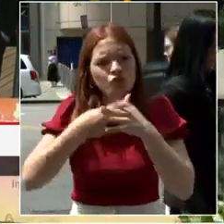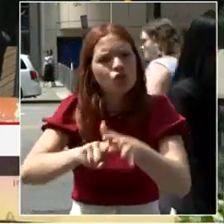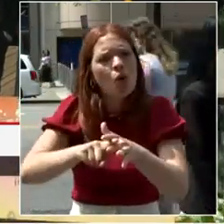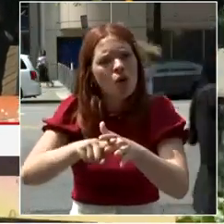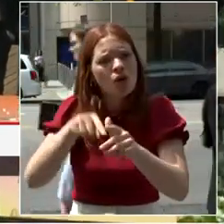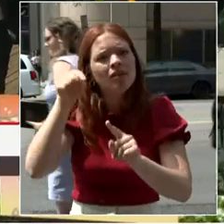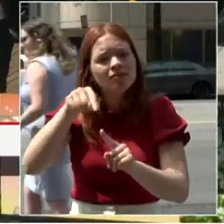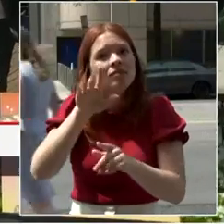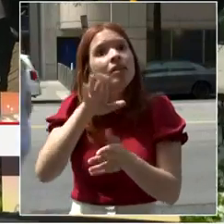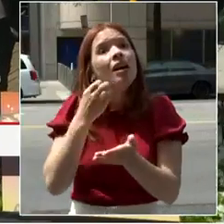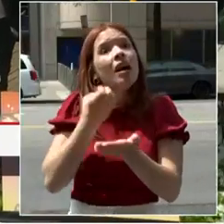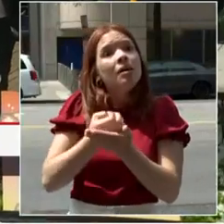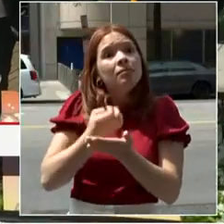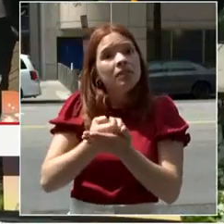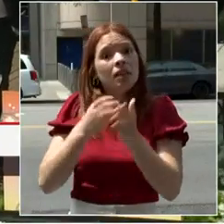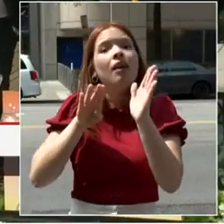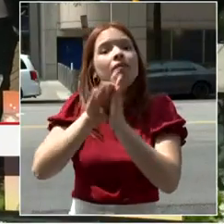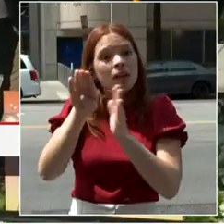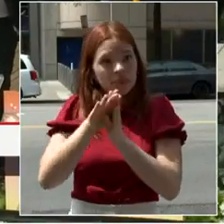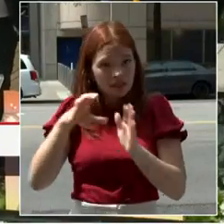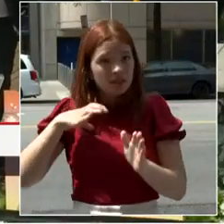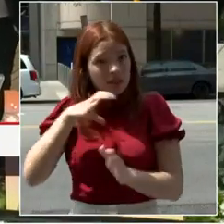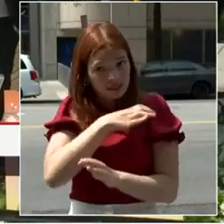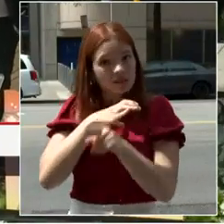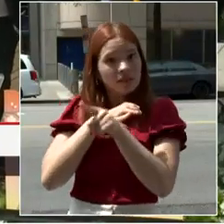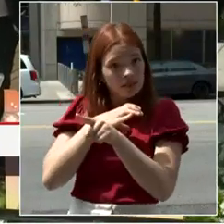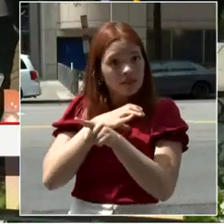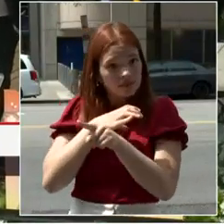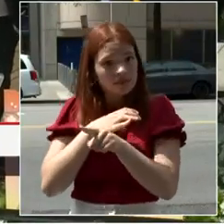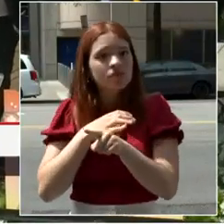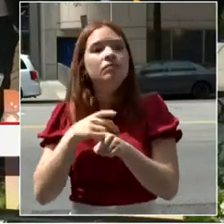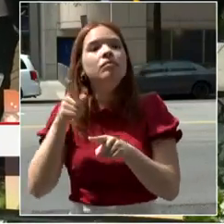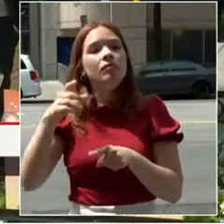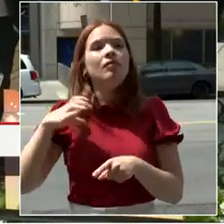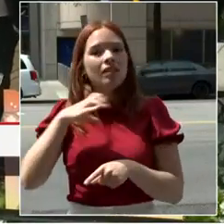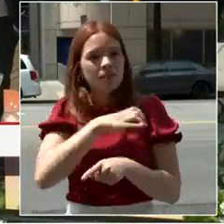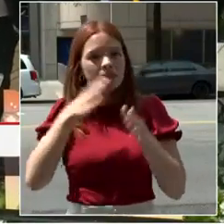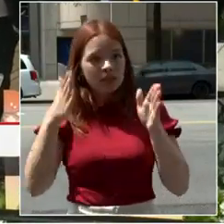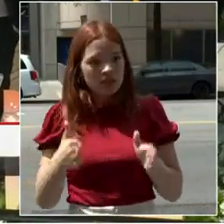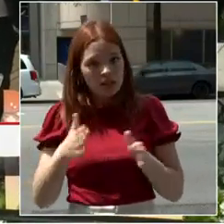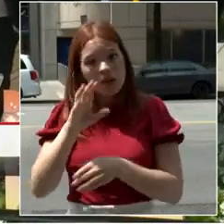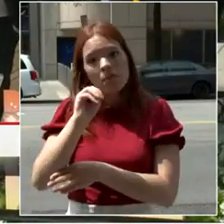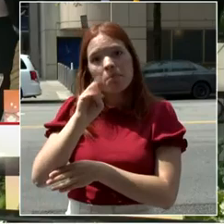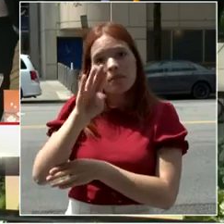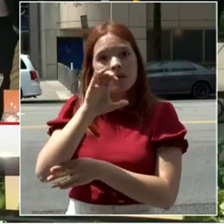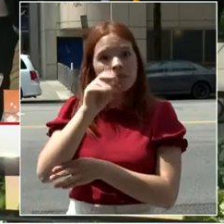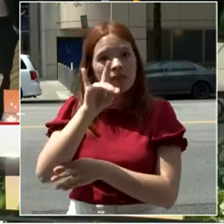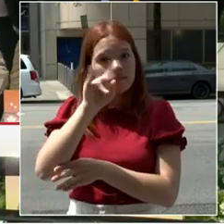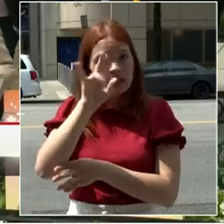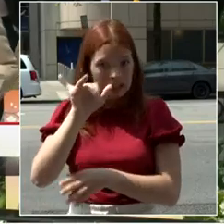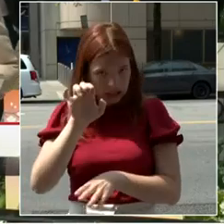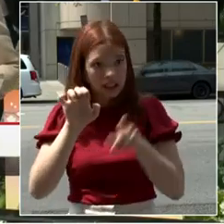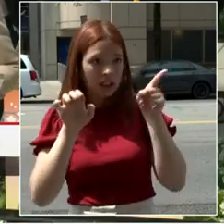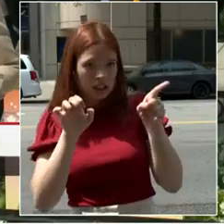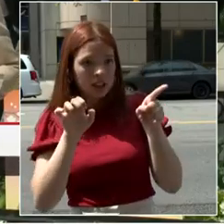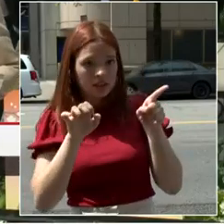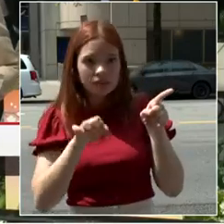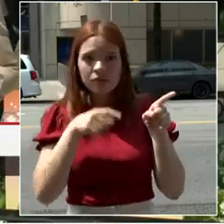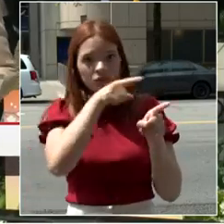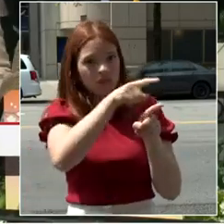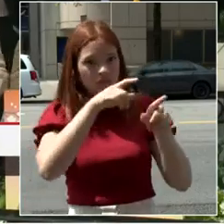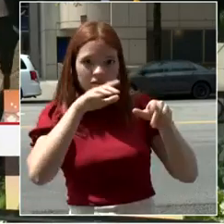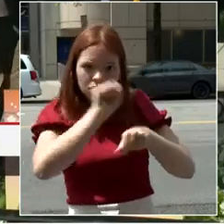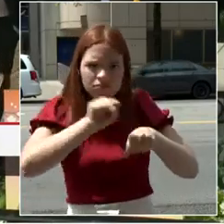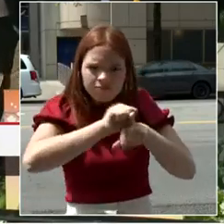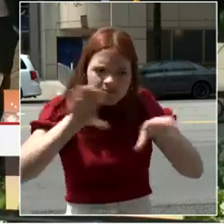McDuffie, for advancing our proposal for housing in downtown. Which has gotten its first vote.